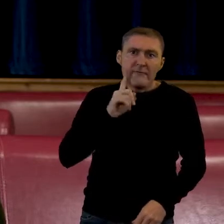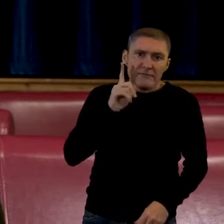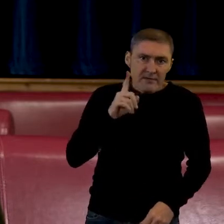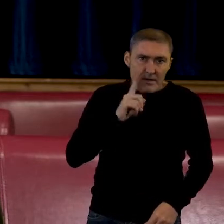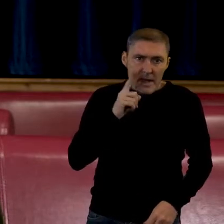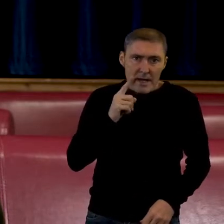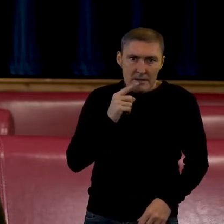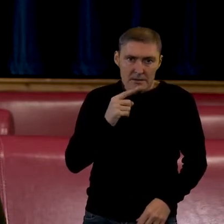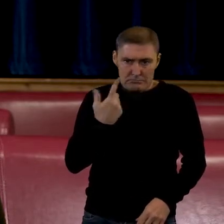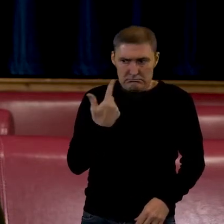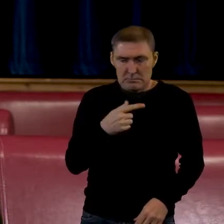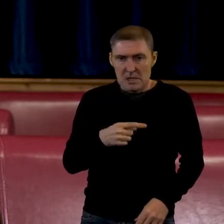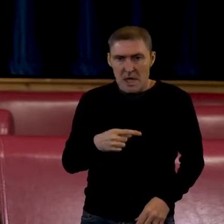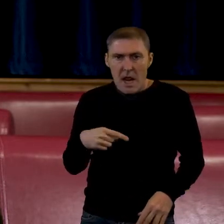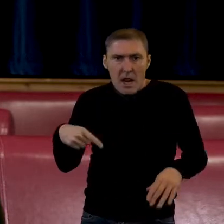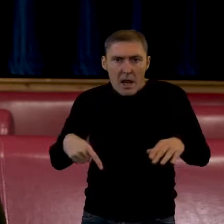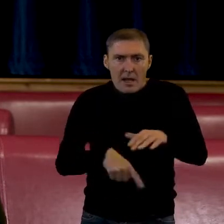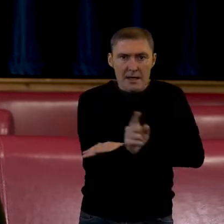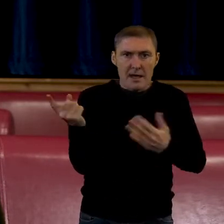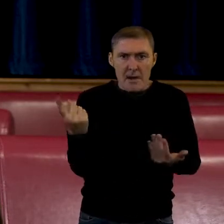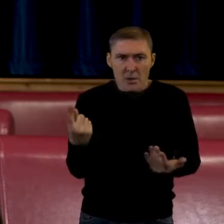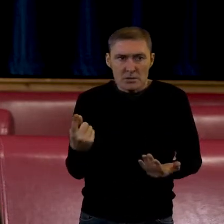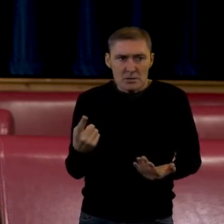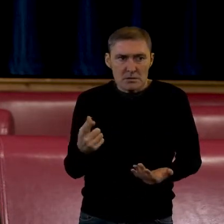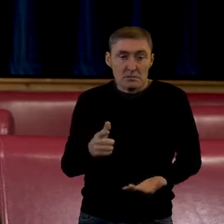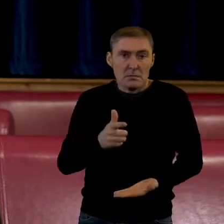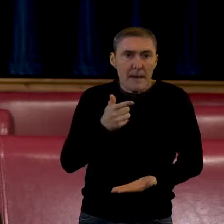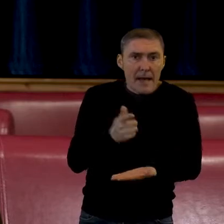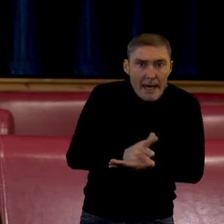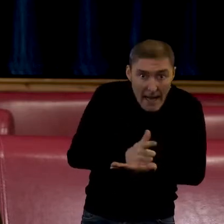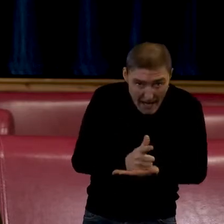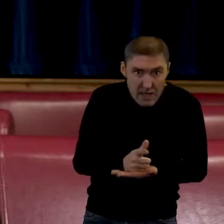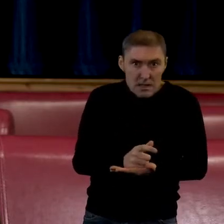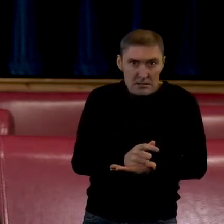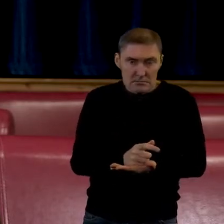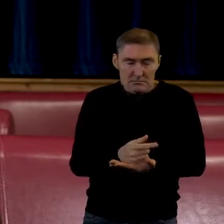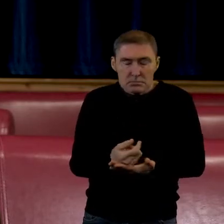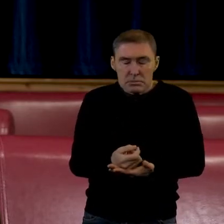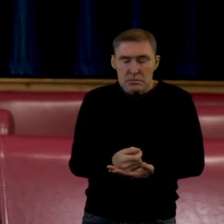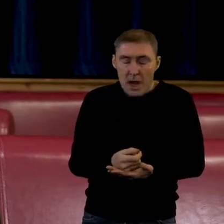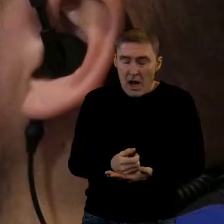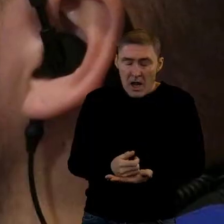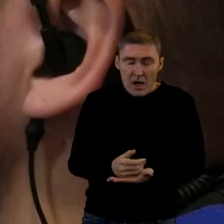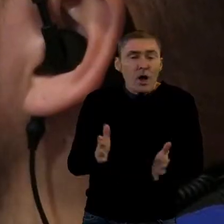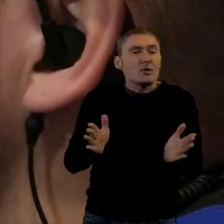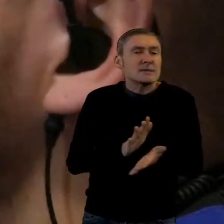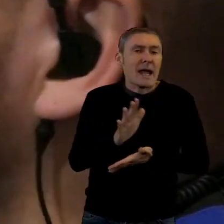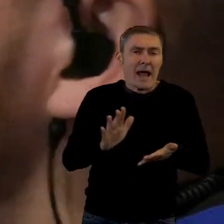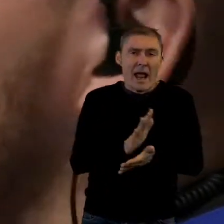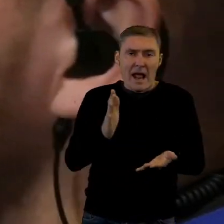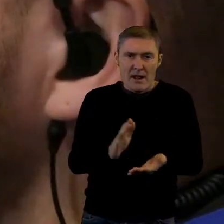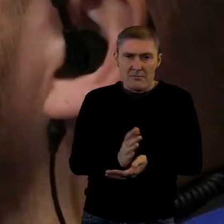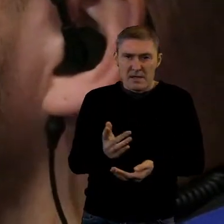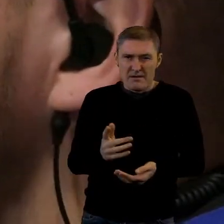and got a little bit of abuse because of that and I almost didn't want to come out as transgender. I've had